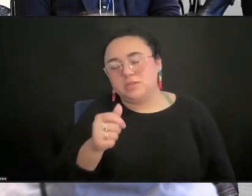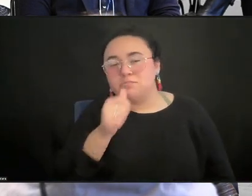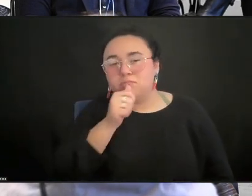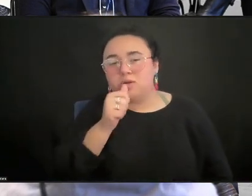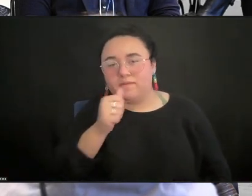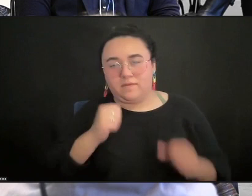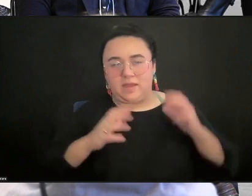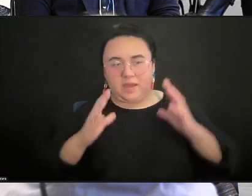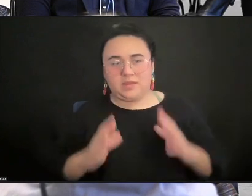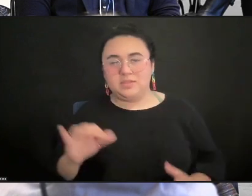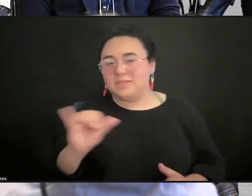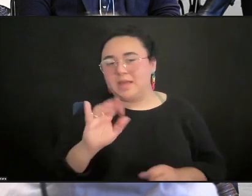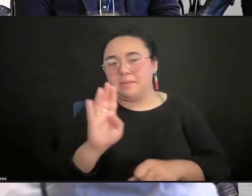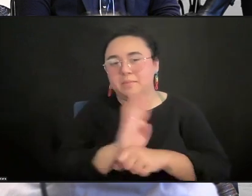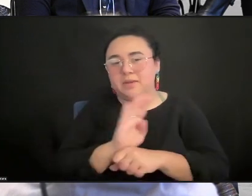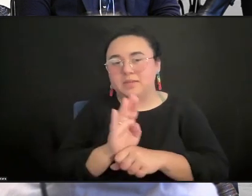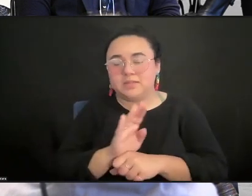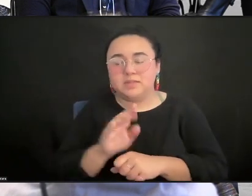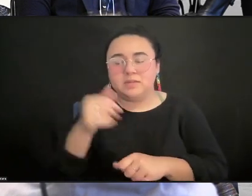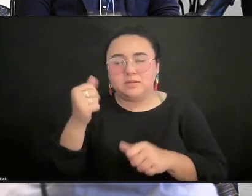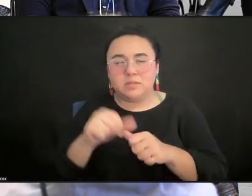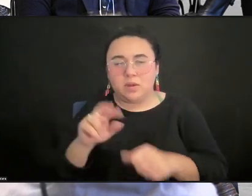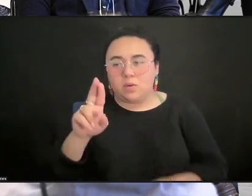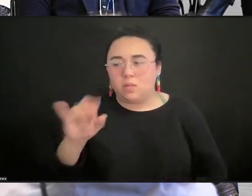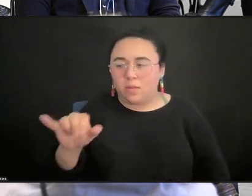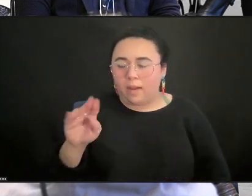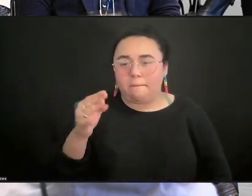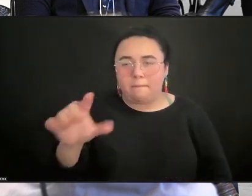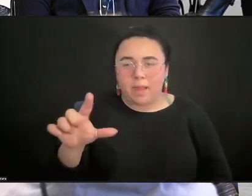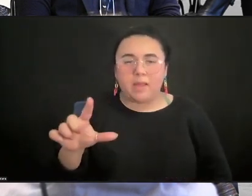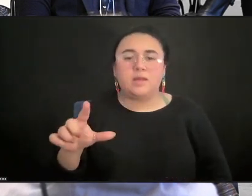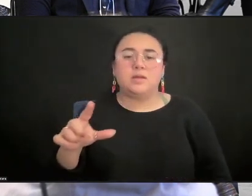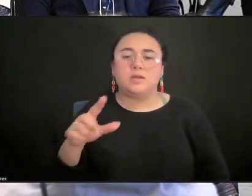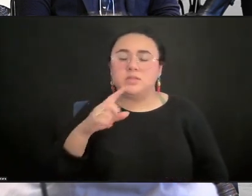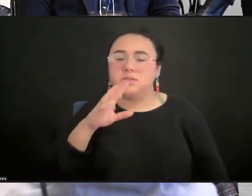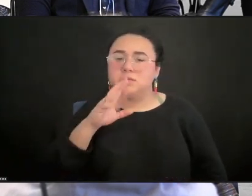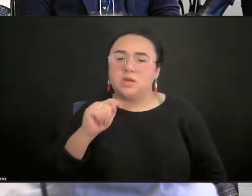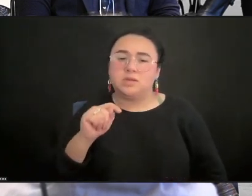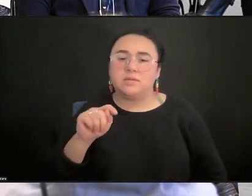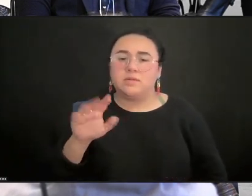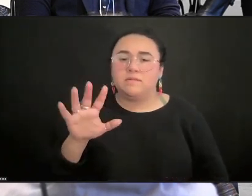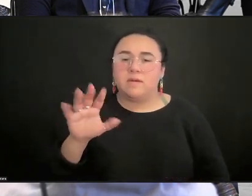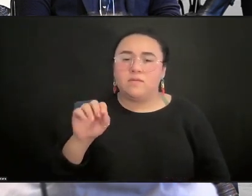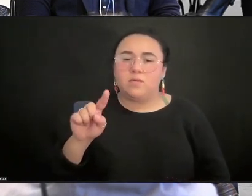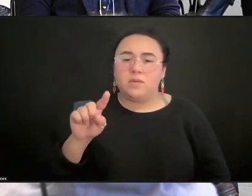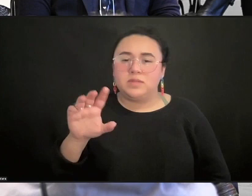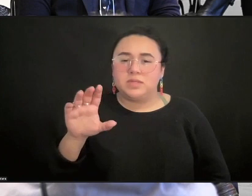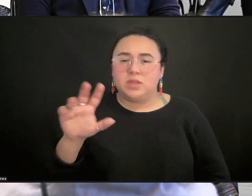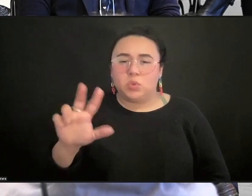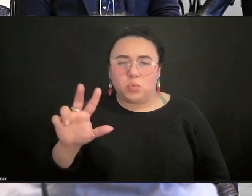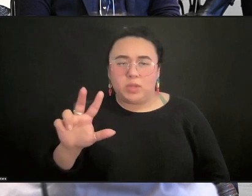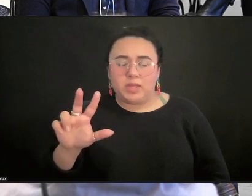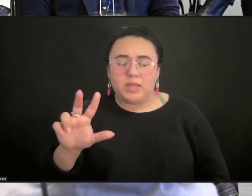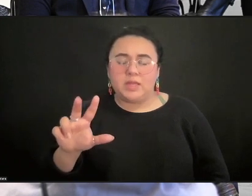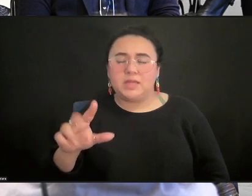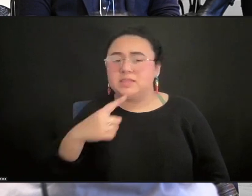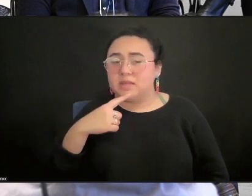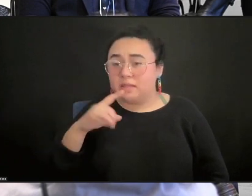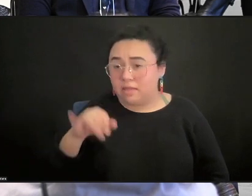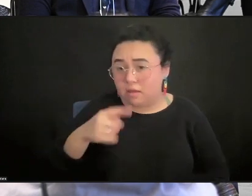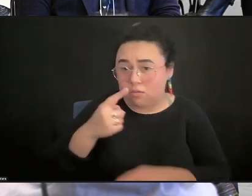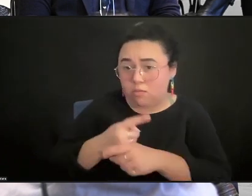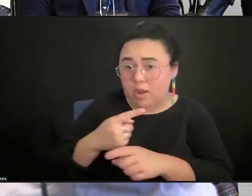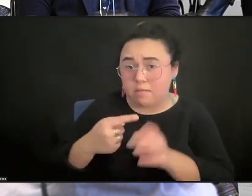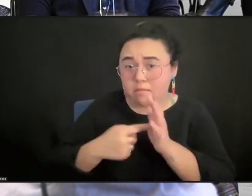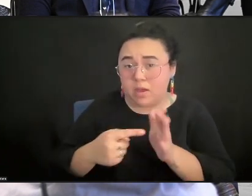I don't know where you went, Michael, and talking about is the 501c3 model the right model. Well, I will say that we all should be reminded